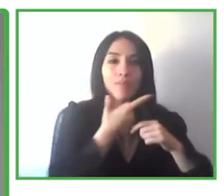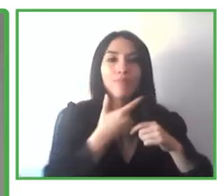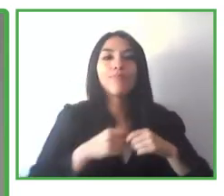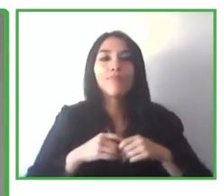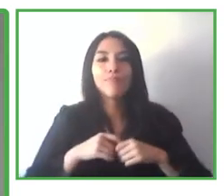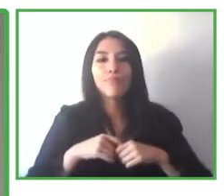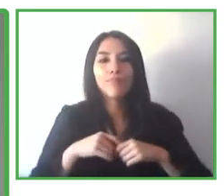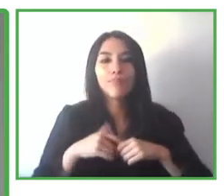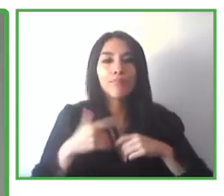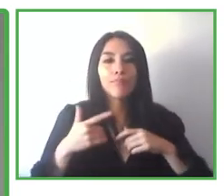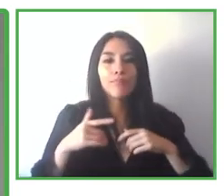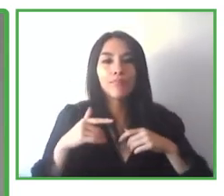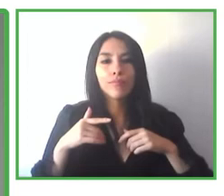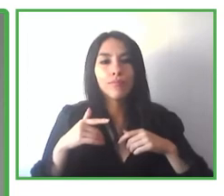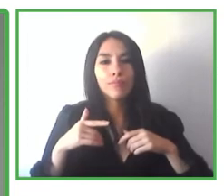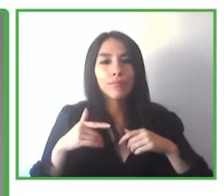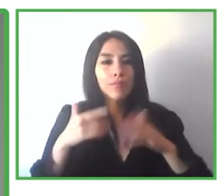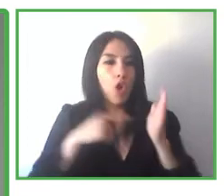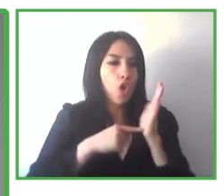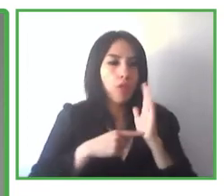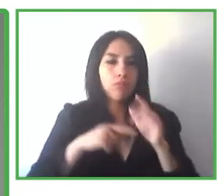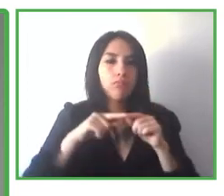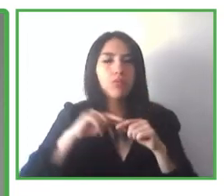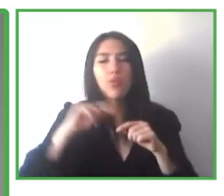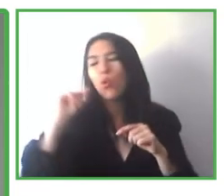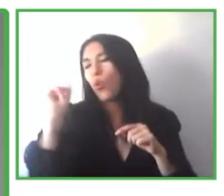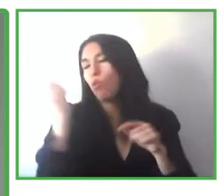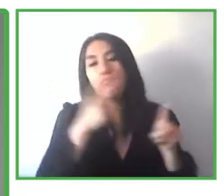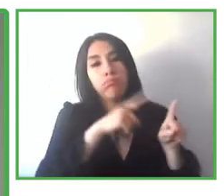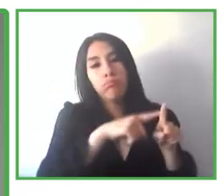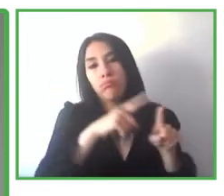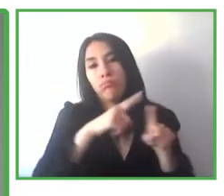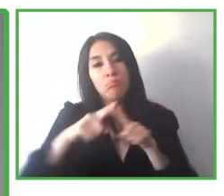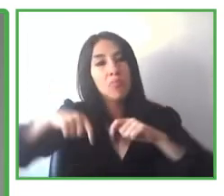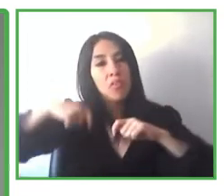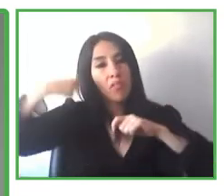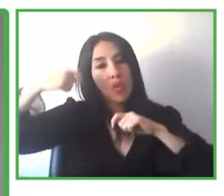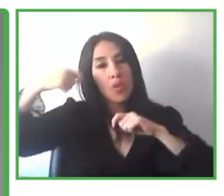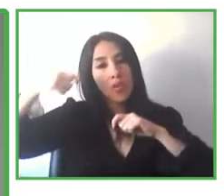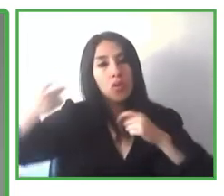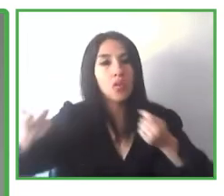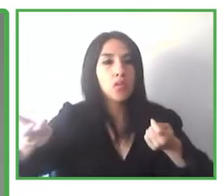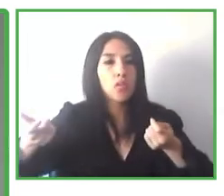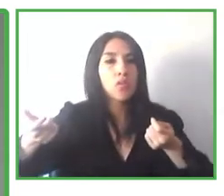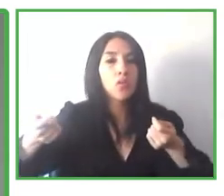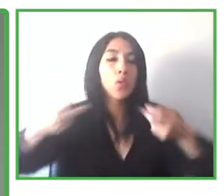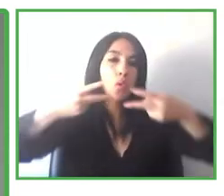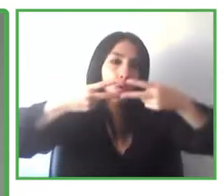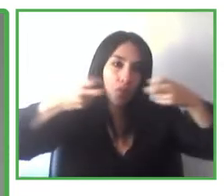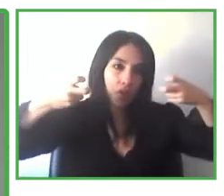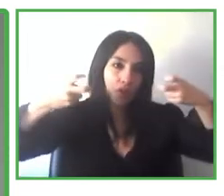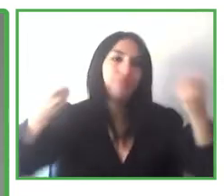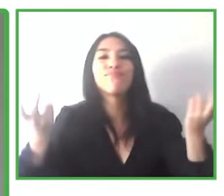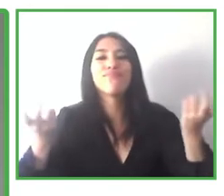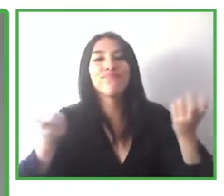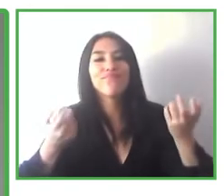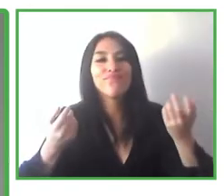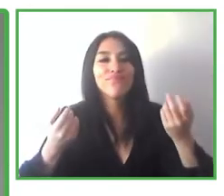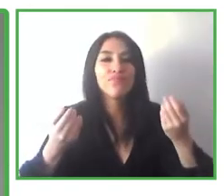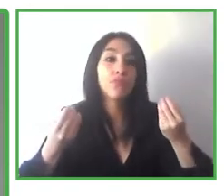all the digital contents, documents, videos, they have to have subtitles, of course,